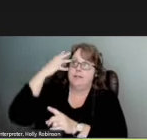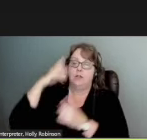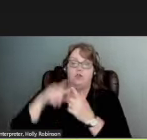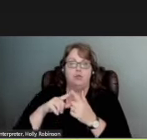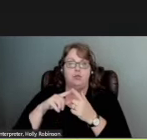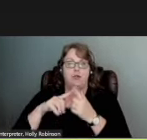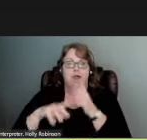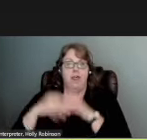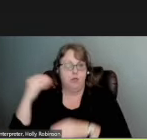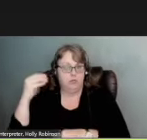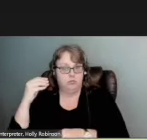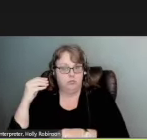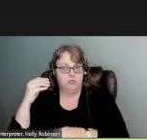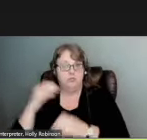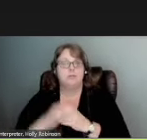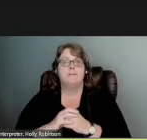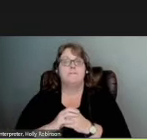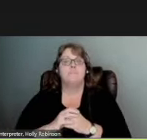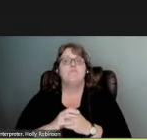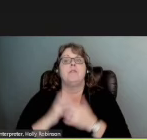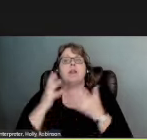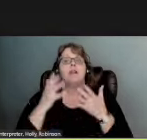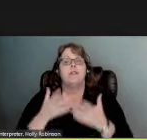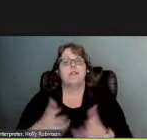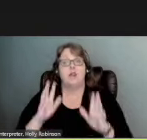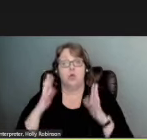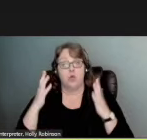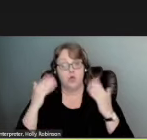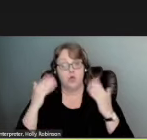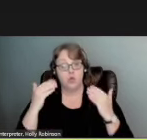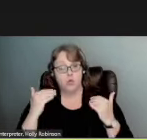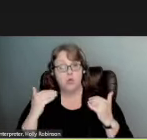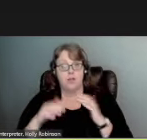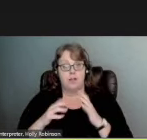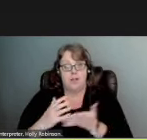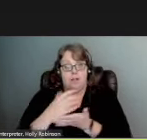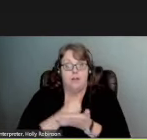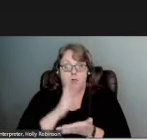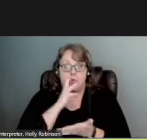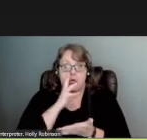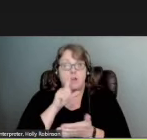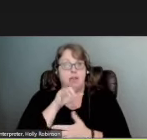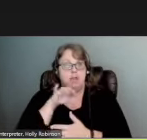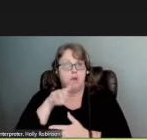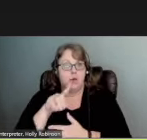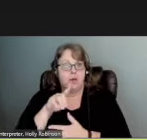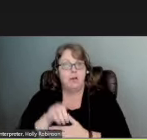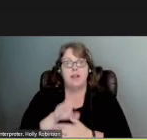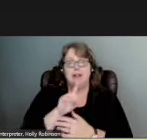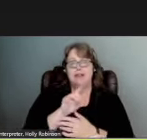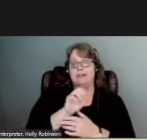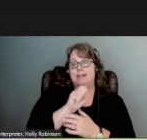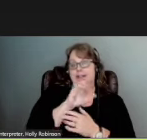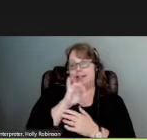vapor so it's close to saturation. Then we can cool condense and collect that water as a liquid and desiccants are typically